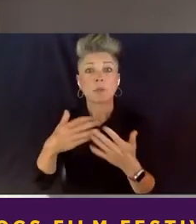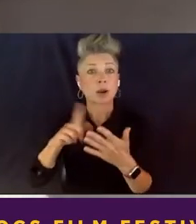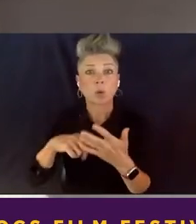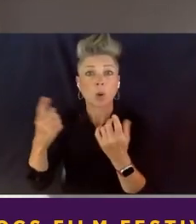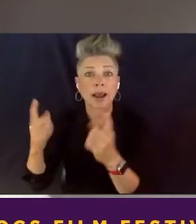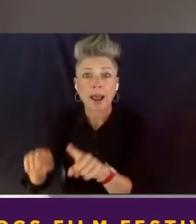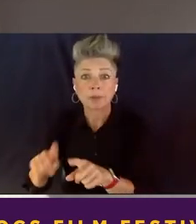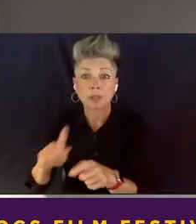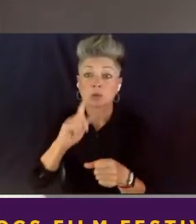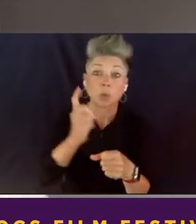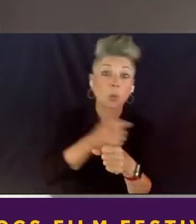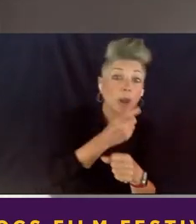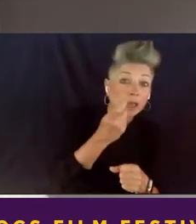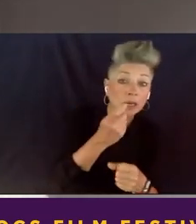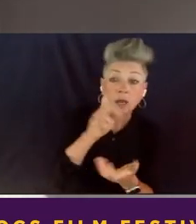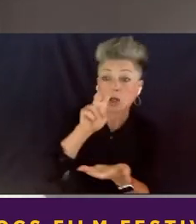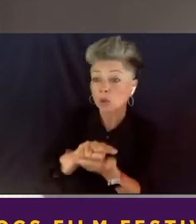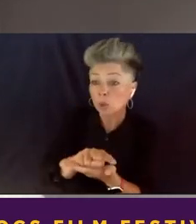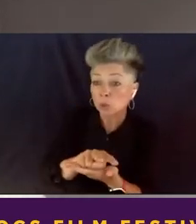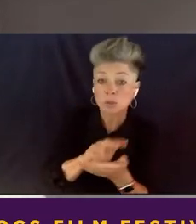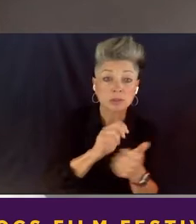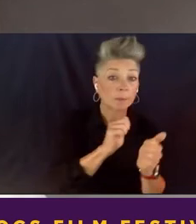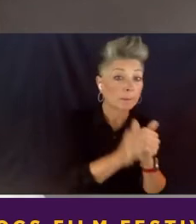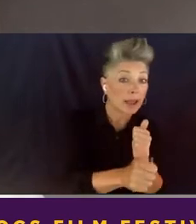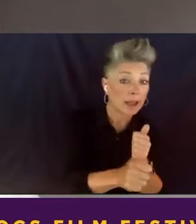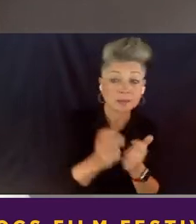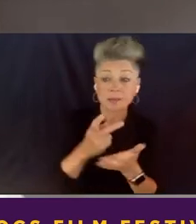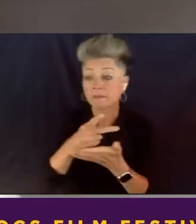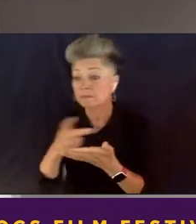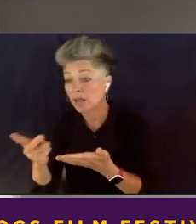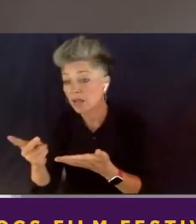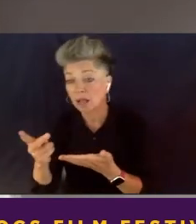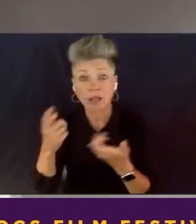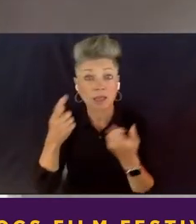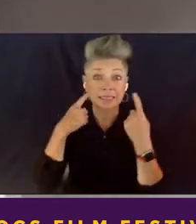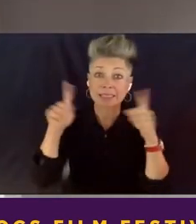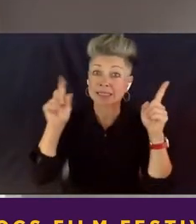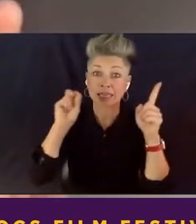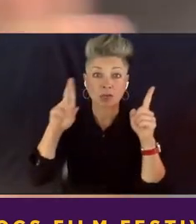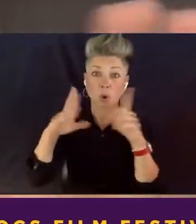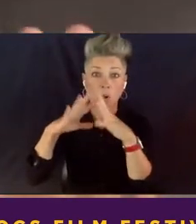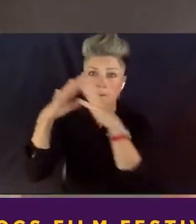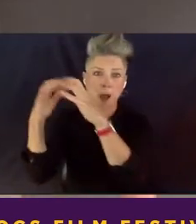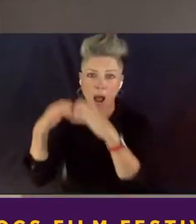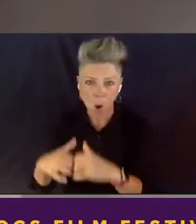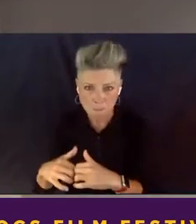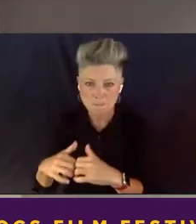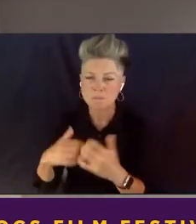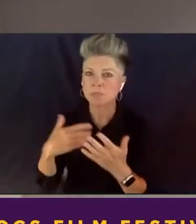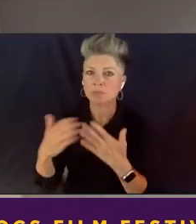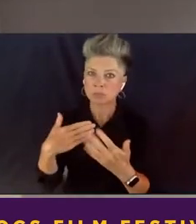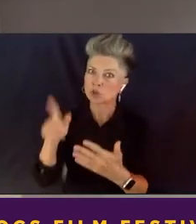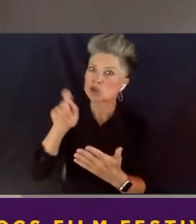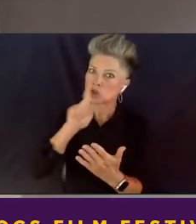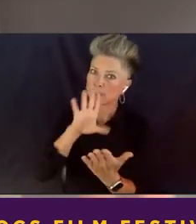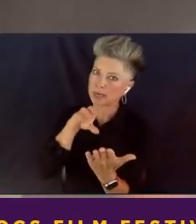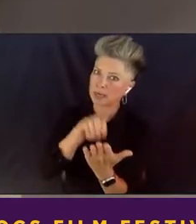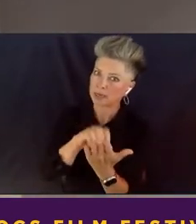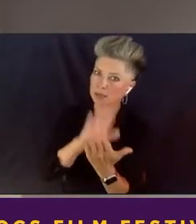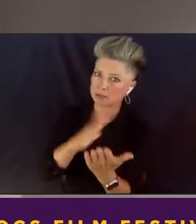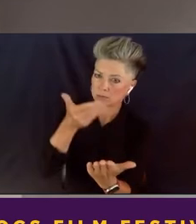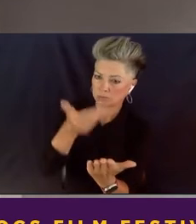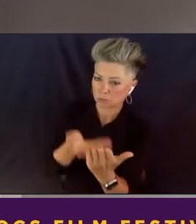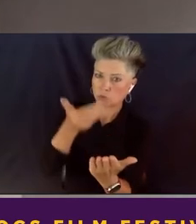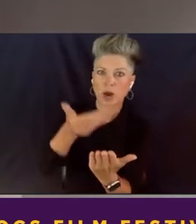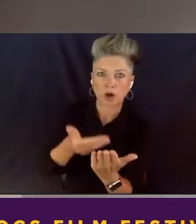win, lose, know, pass, fail, succeed, or just burn to the ground, like, there should be a record of this and what went